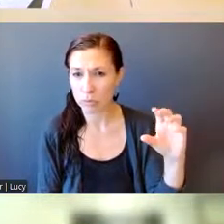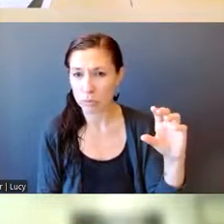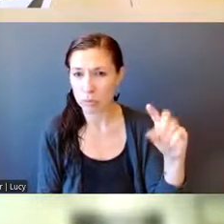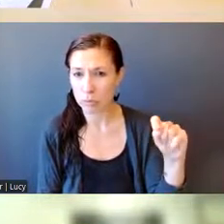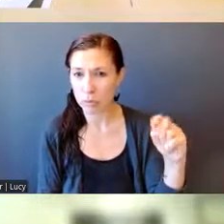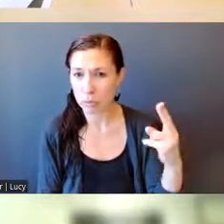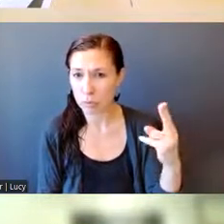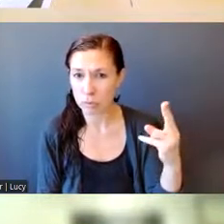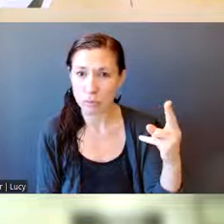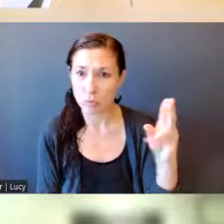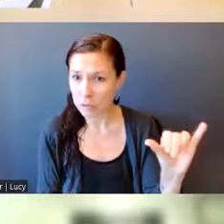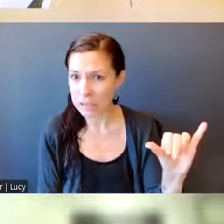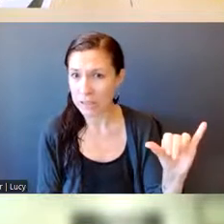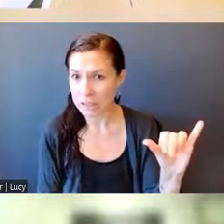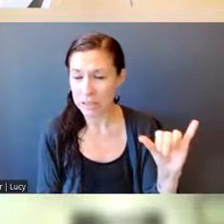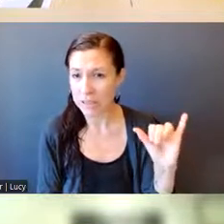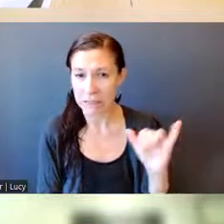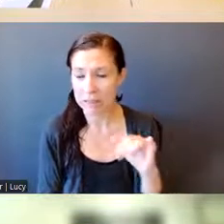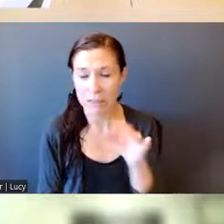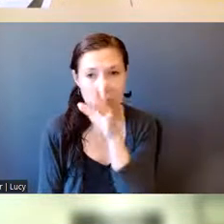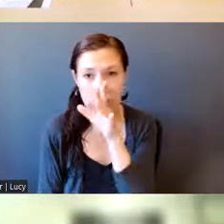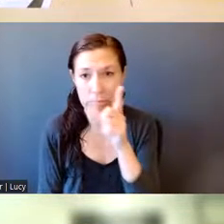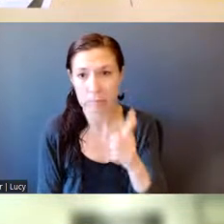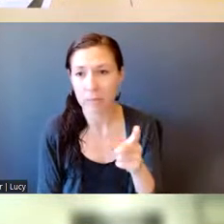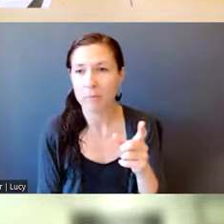Thuay. And Maying Shi.